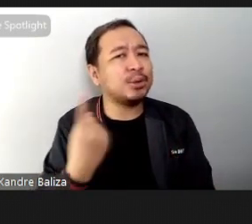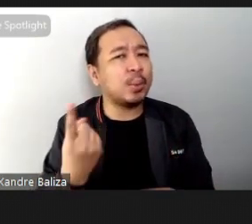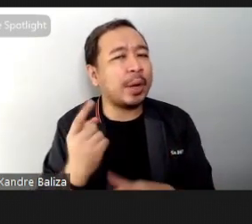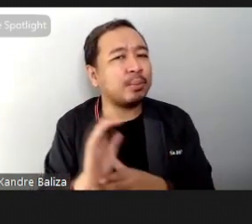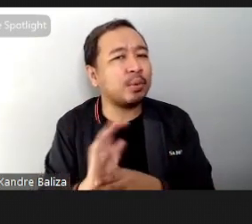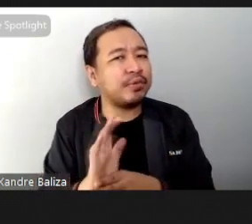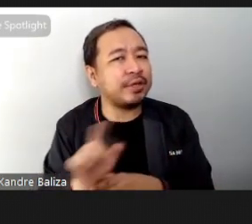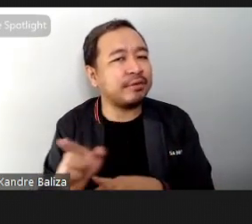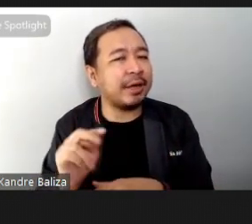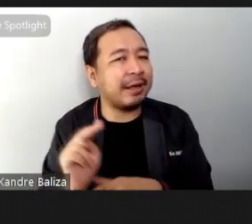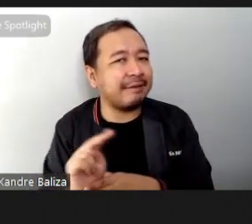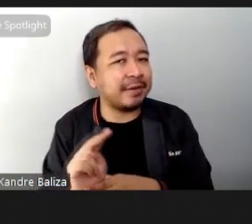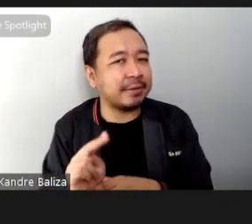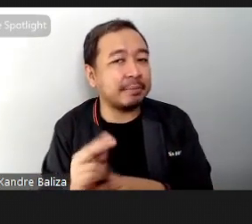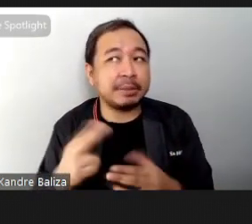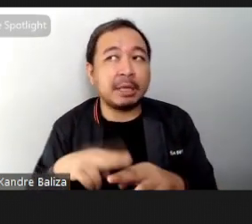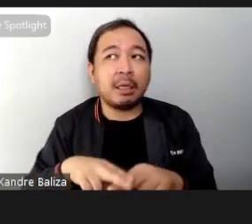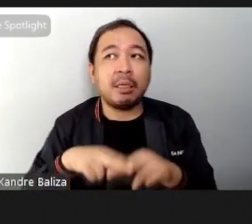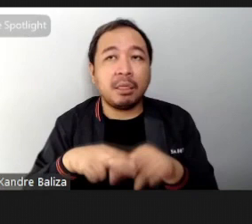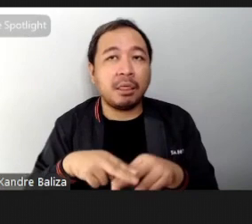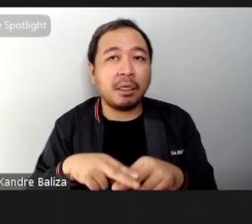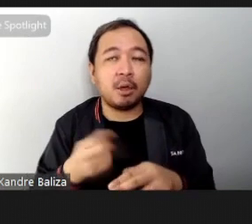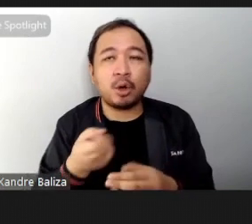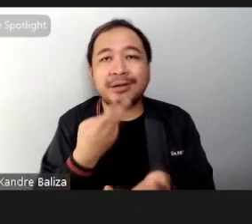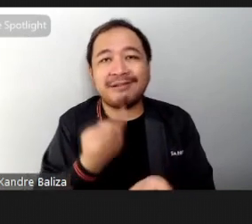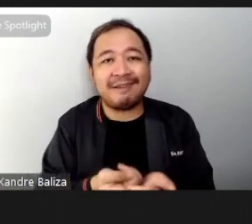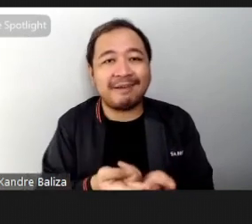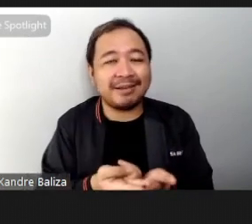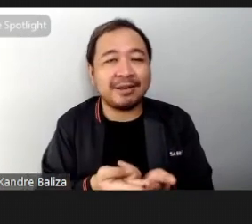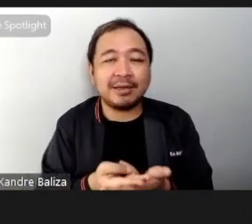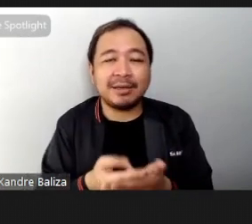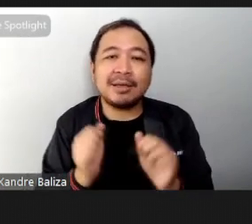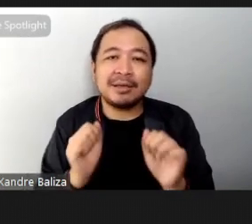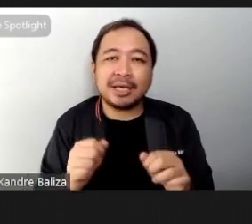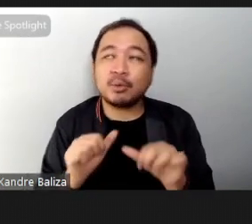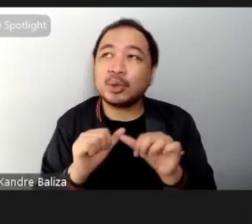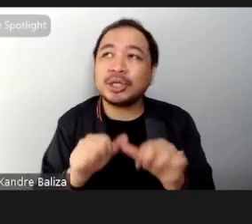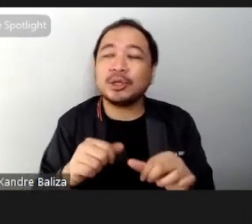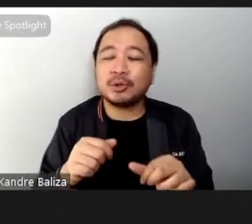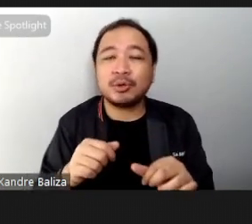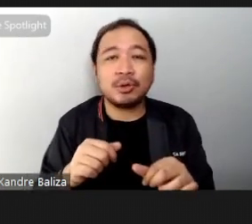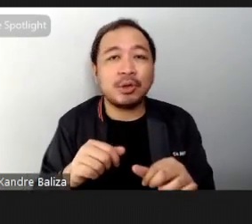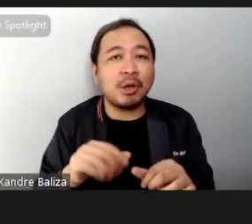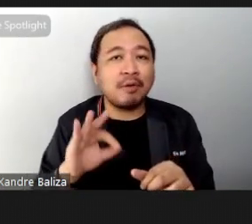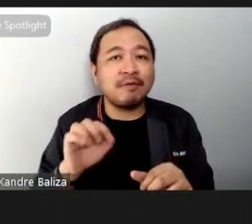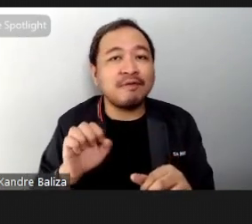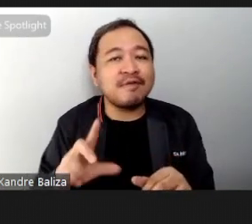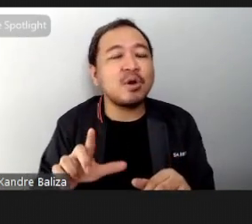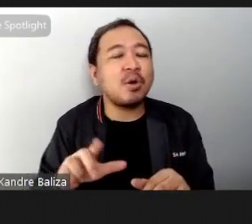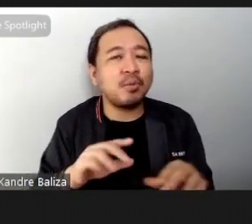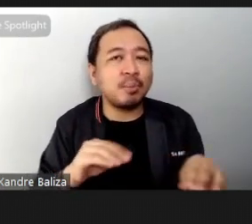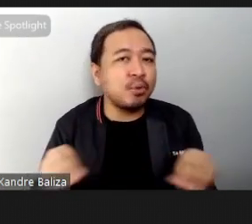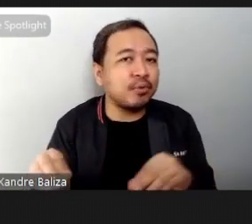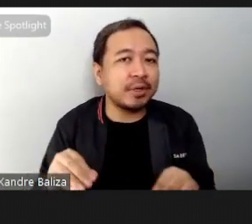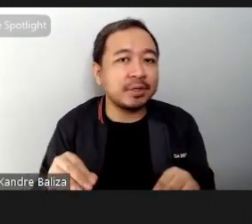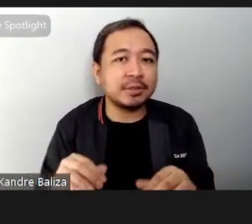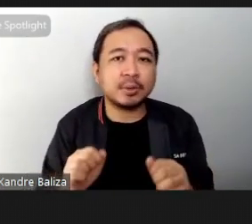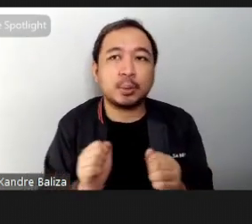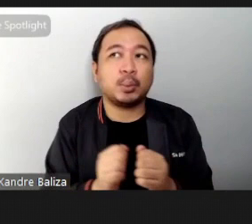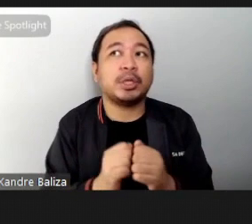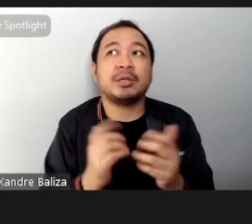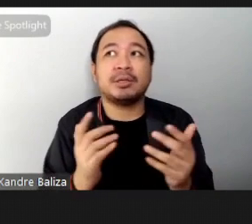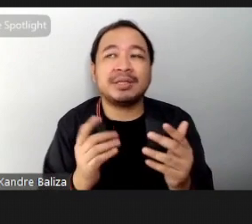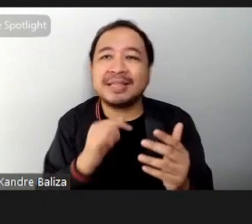example instead of sitting down or lying down you can actually be flowing again you don't need a lot of space so it is very viable